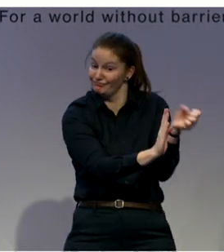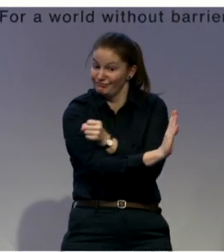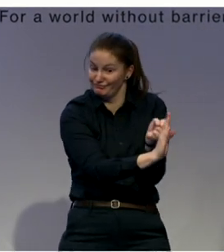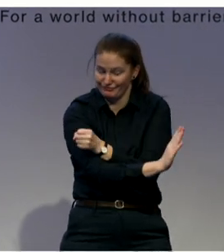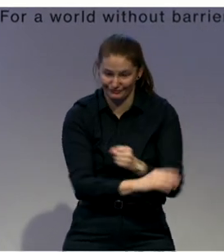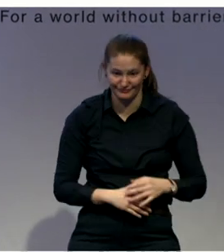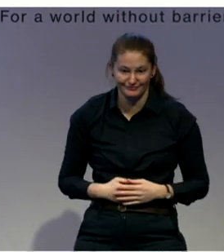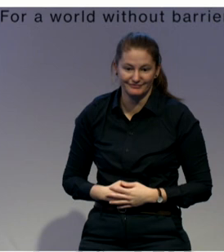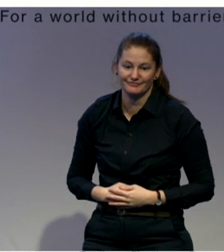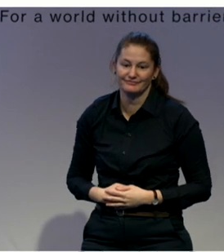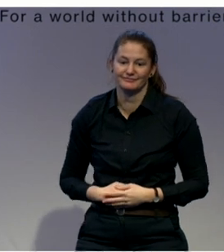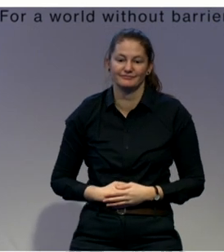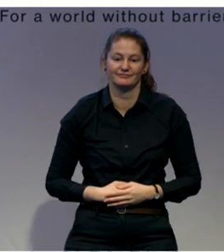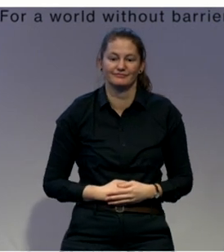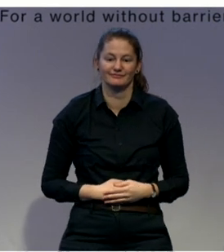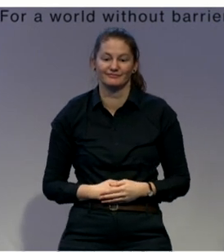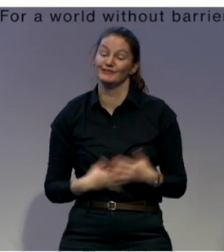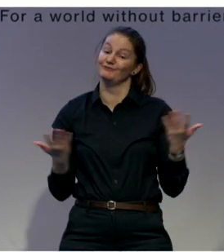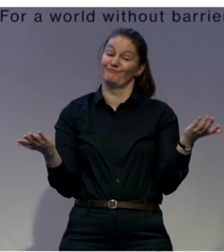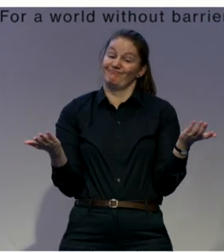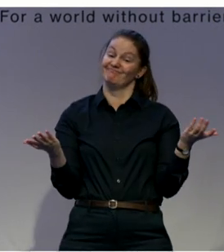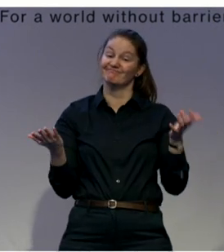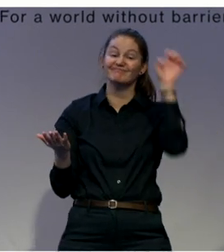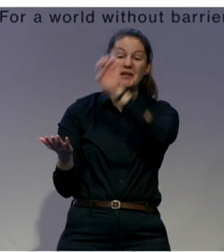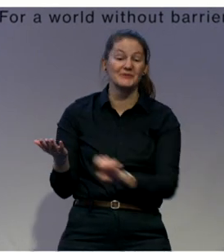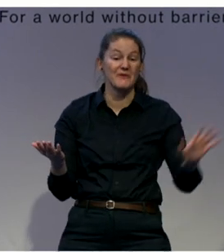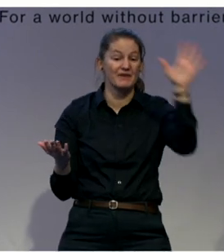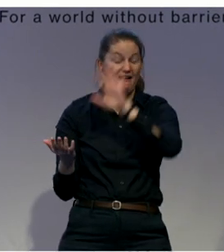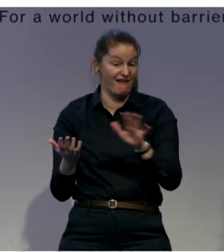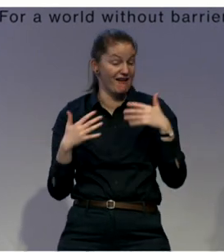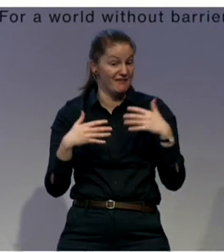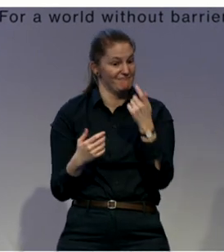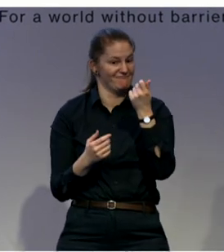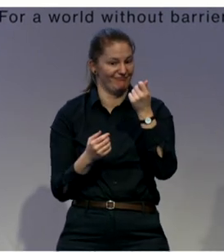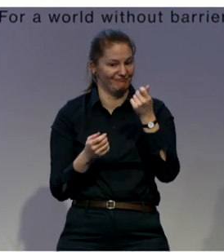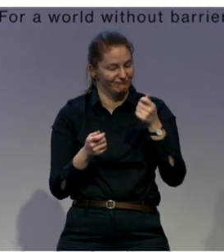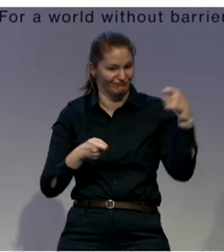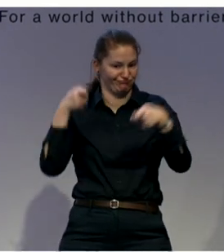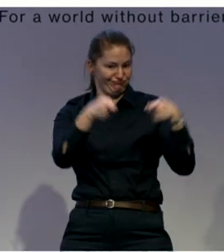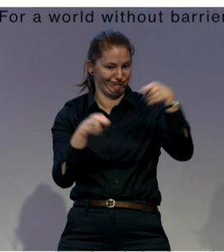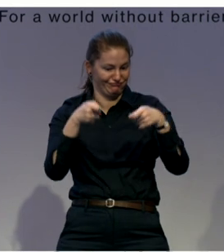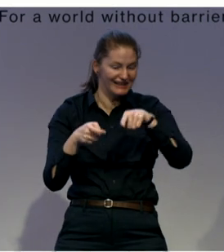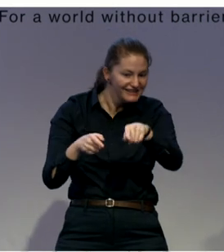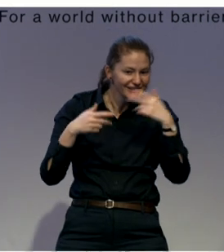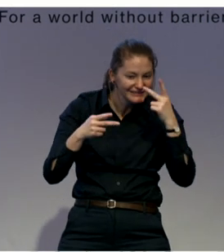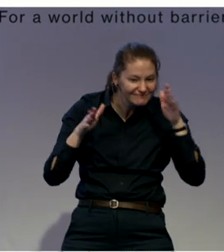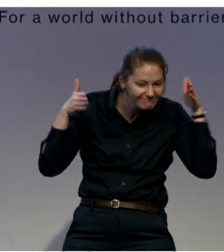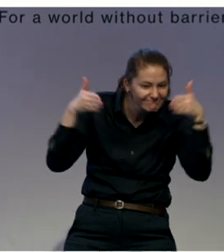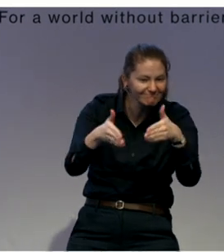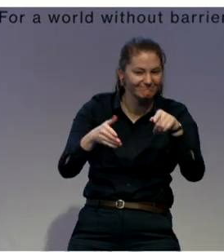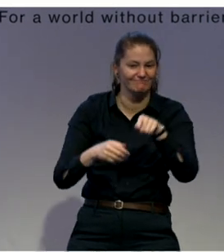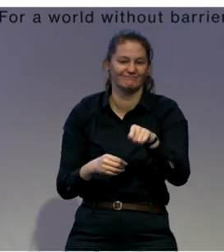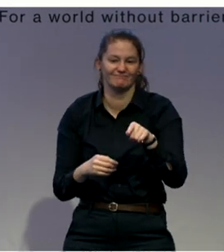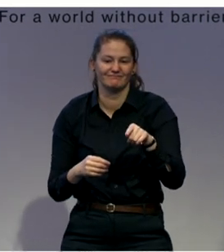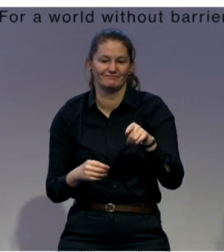comparing to spending before the reform 44 million euro. And still, money goes